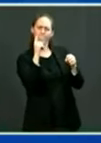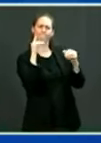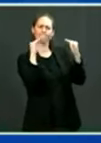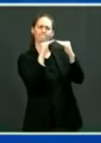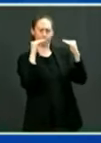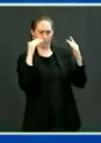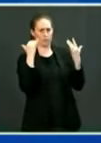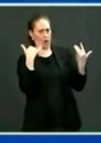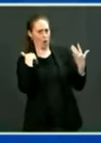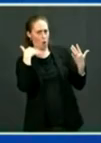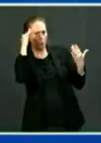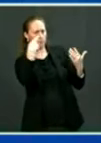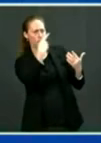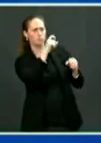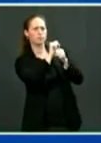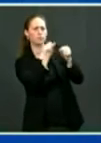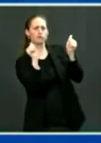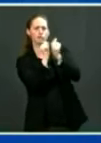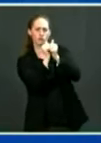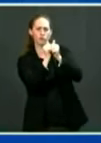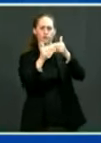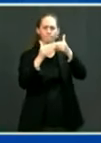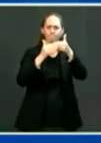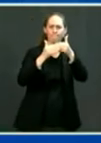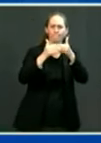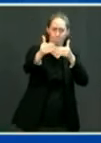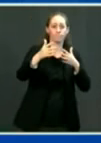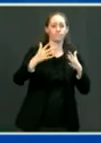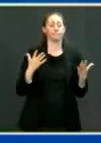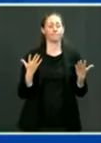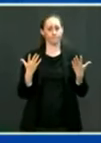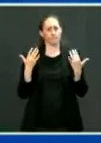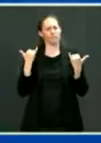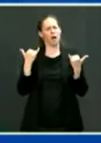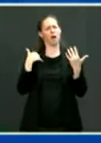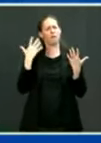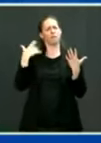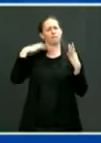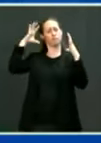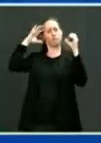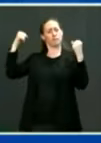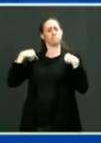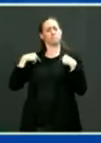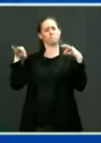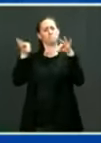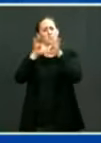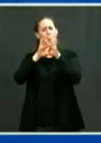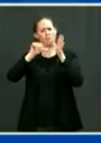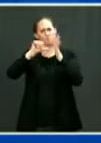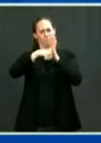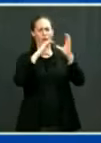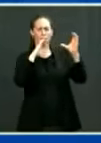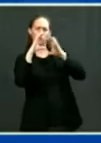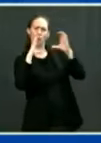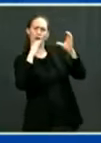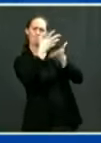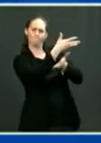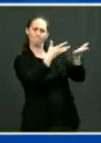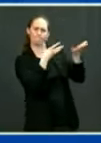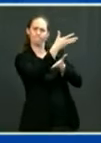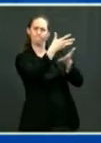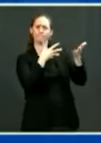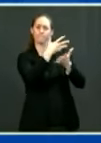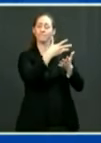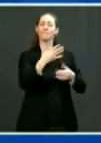the motives for Vendi. And — but it's important that we have direct talks and that we continue to be in contact with one another. Thank you.